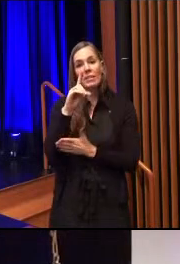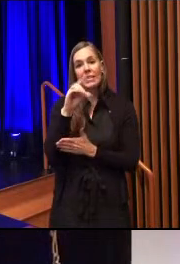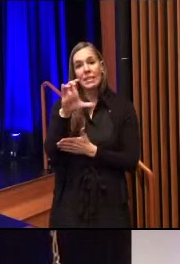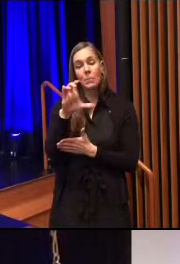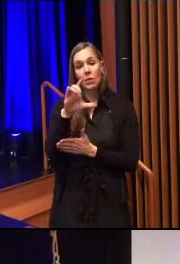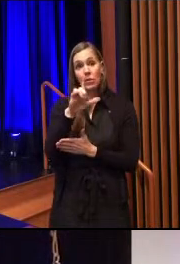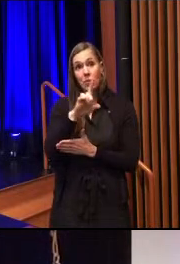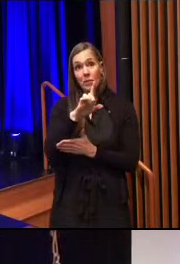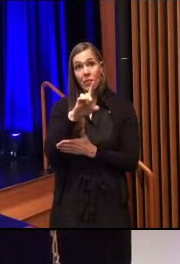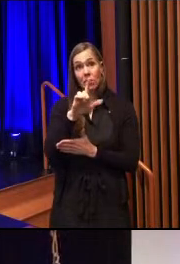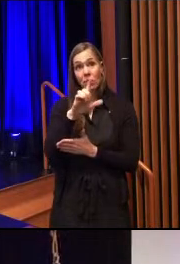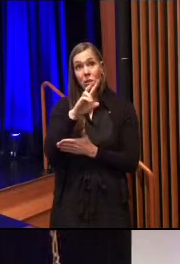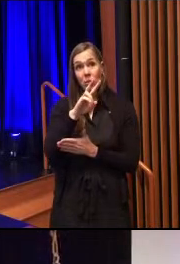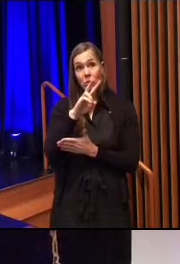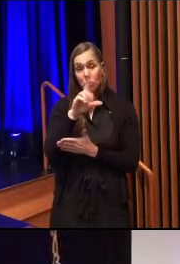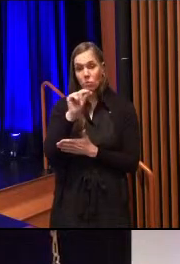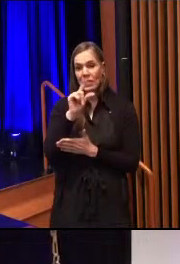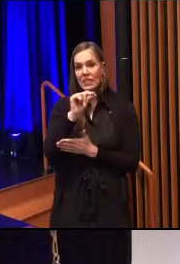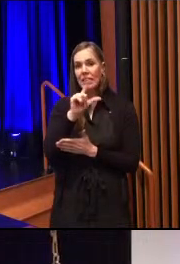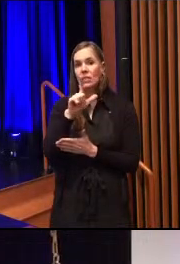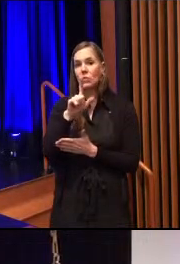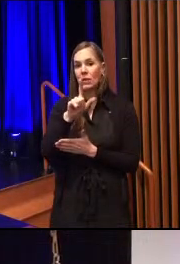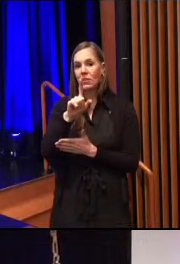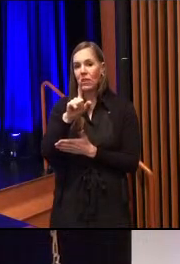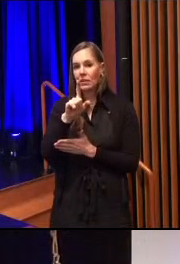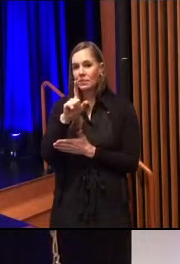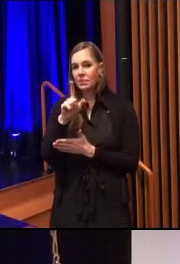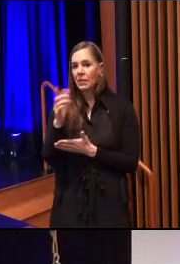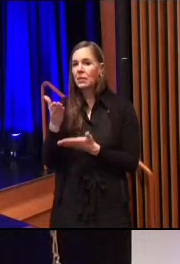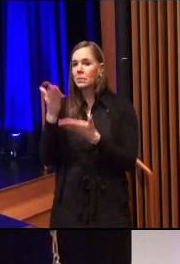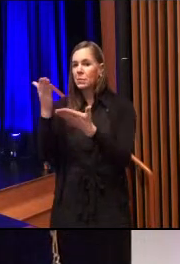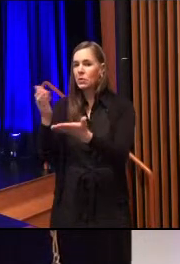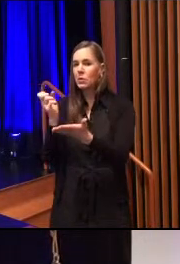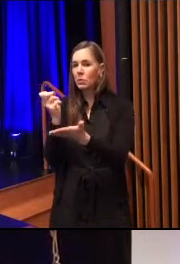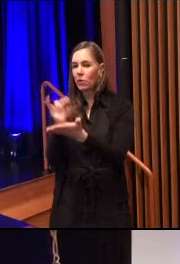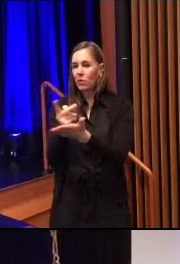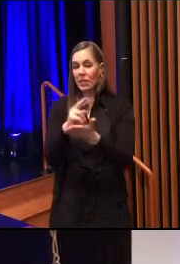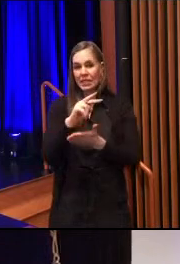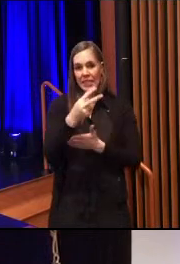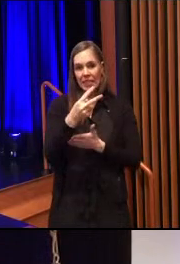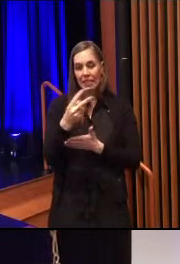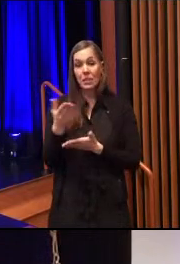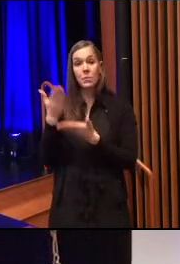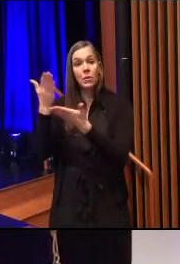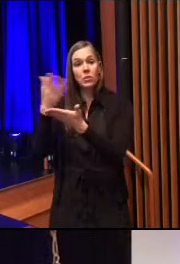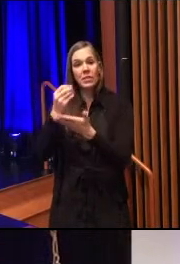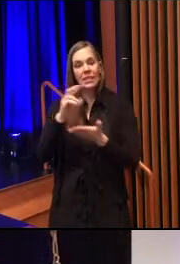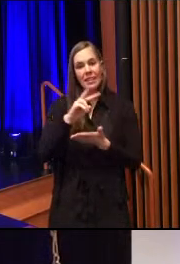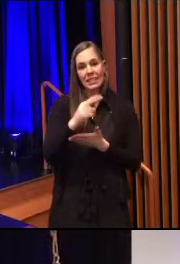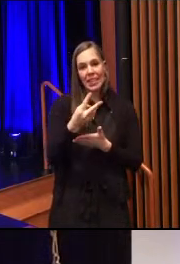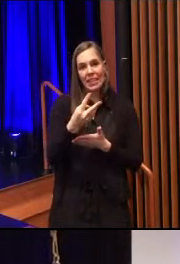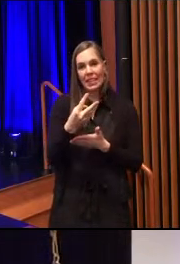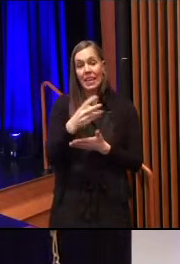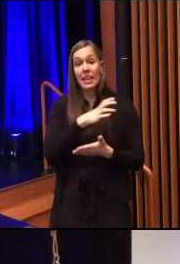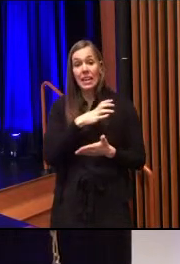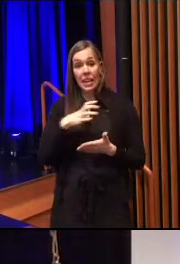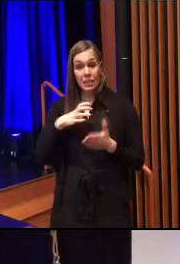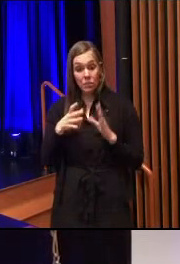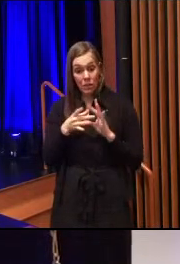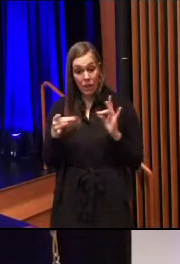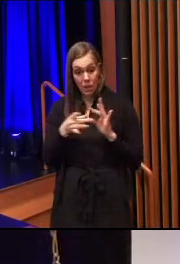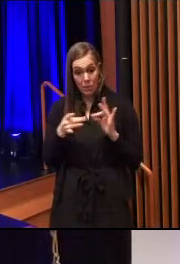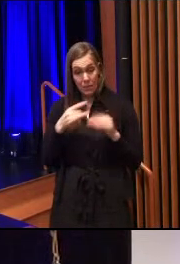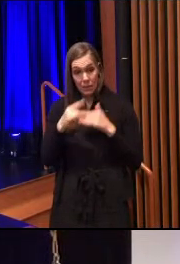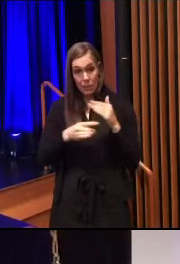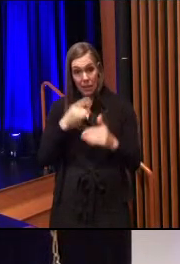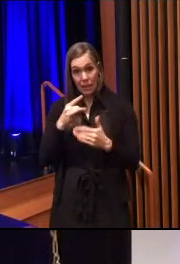2021. I'll hear a motion. Motion to approve. Second. We have a motion and a second. Council comments on the